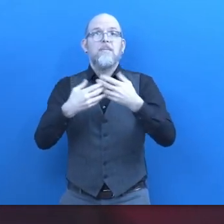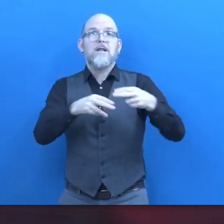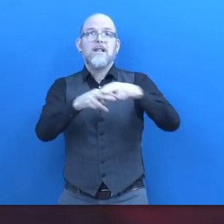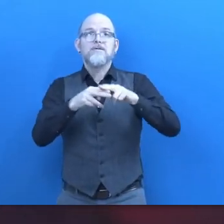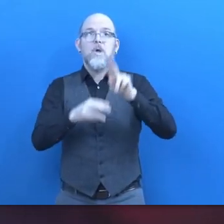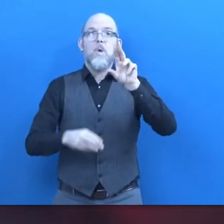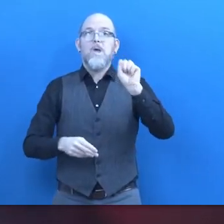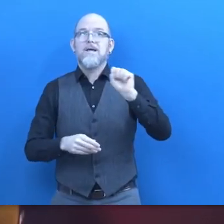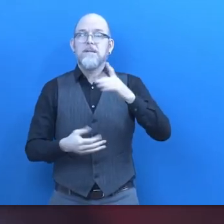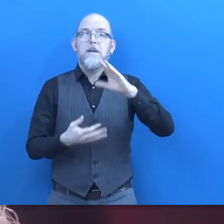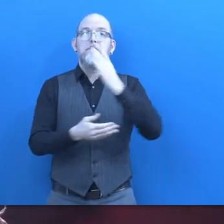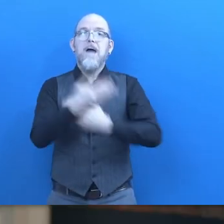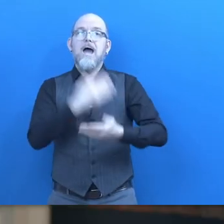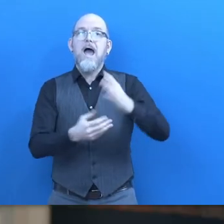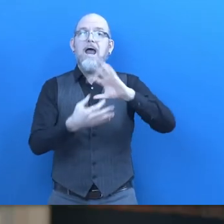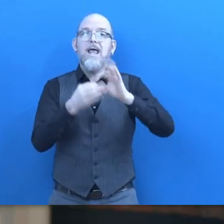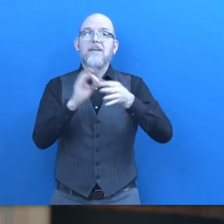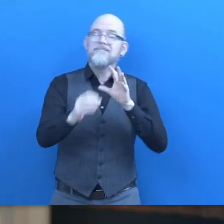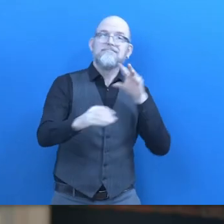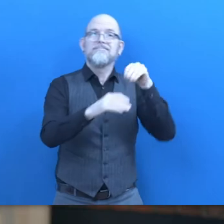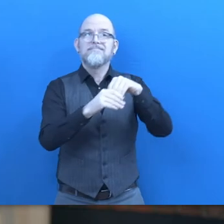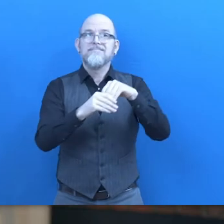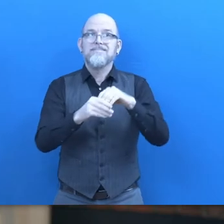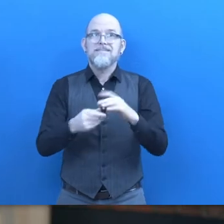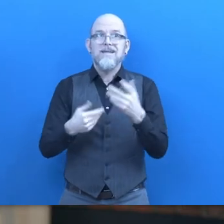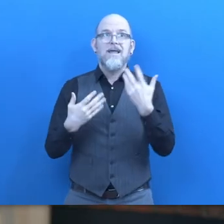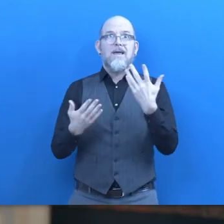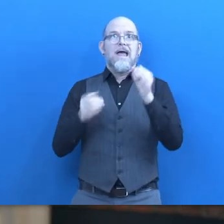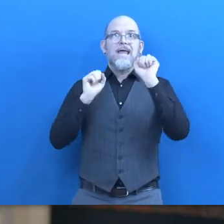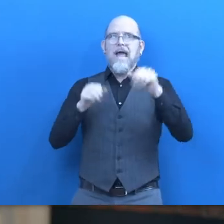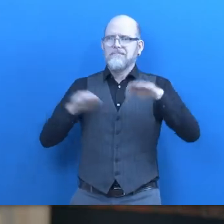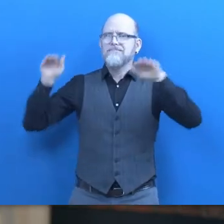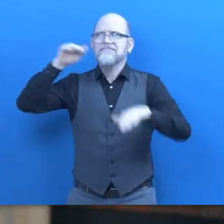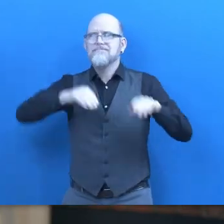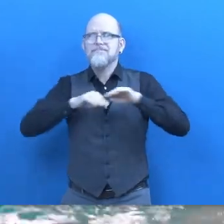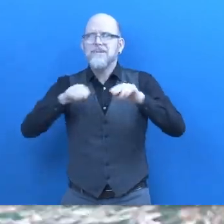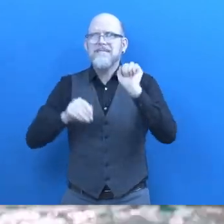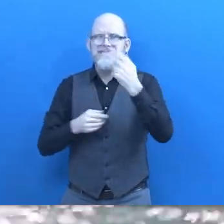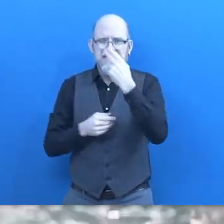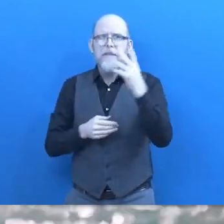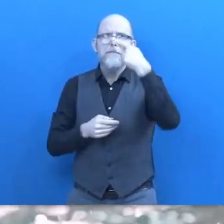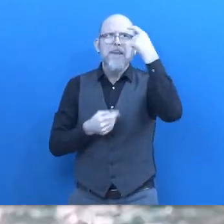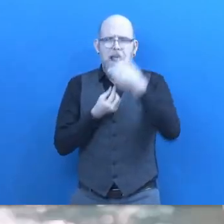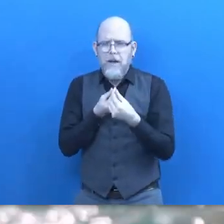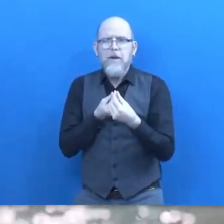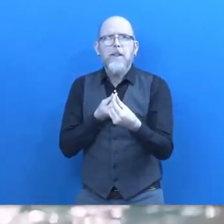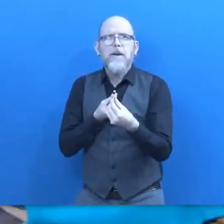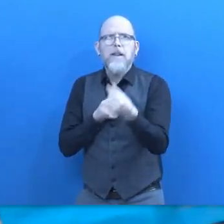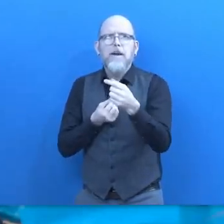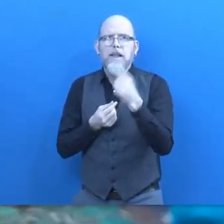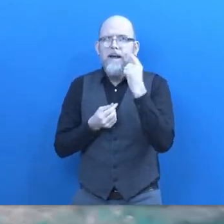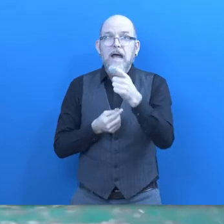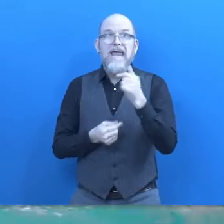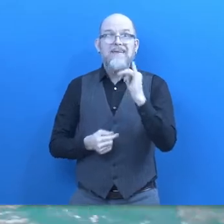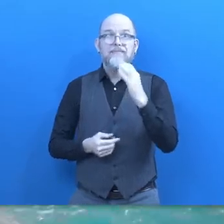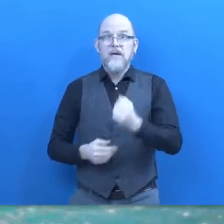I do have enough vision that I can see the black line on the bottom of the pool as long as my heart rates not too high when it goes too high then I know that